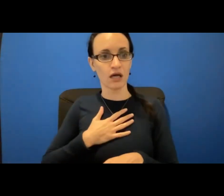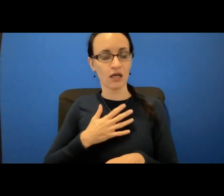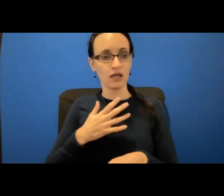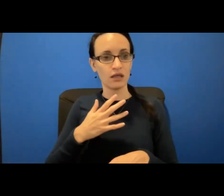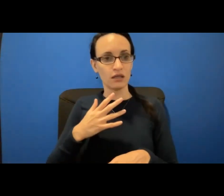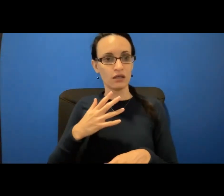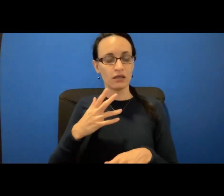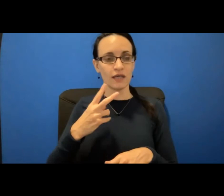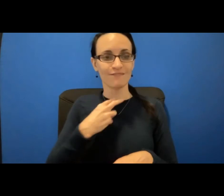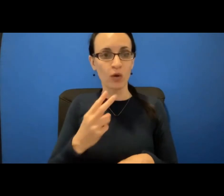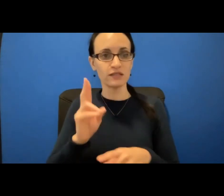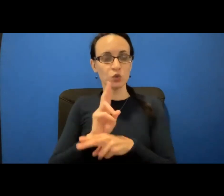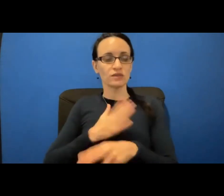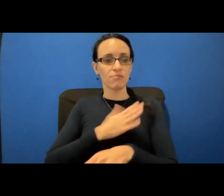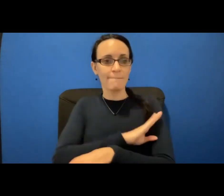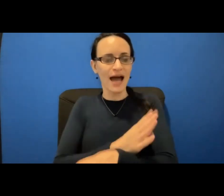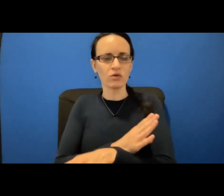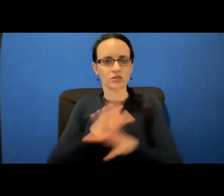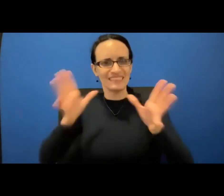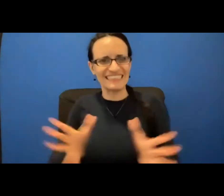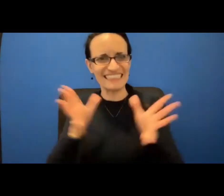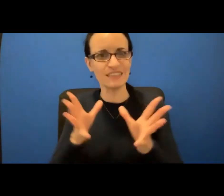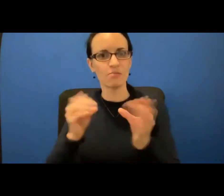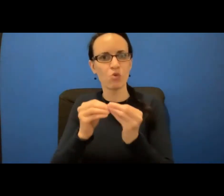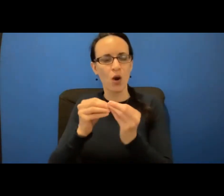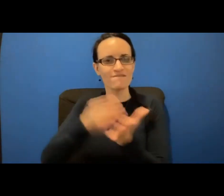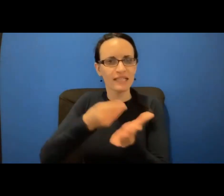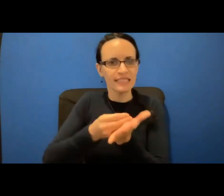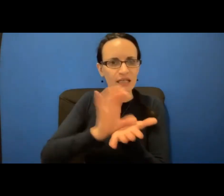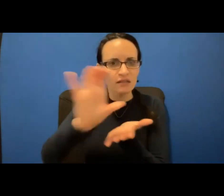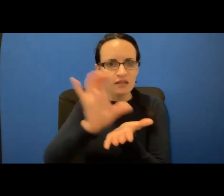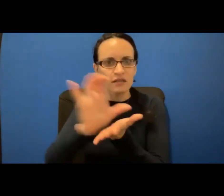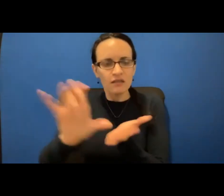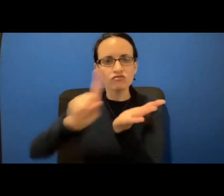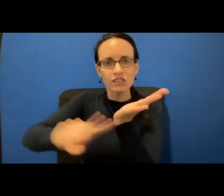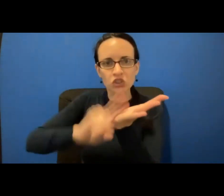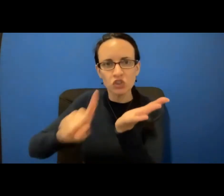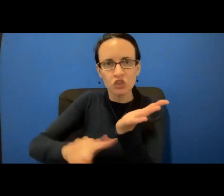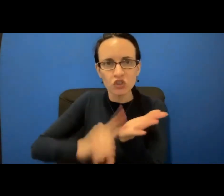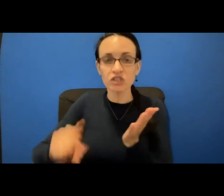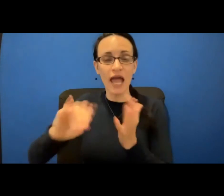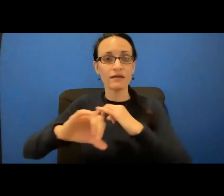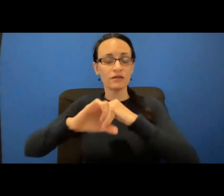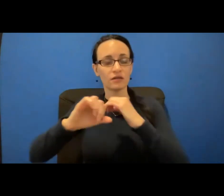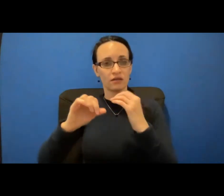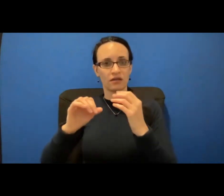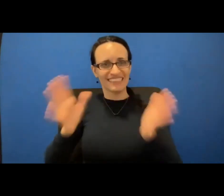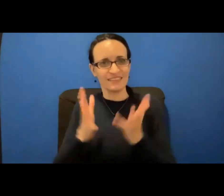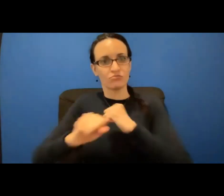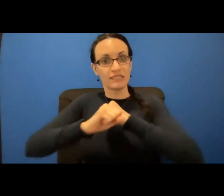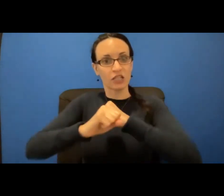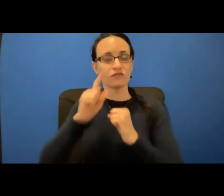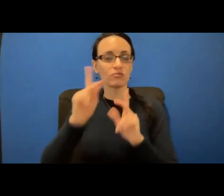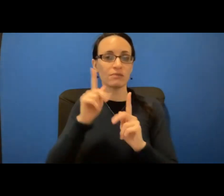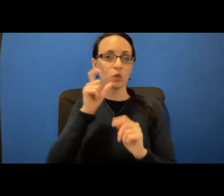increased funding and research and legislation that protects people who are diagnosed with cancer. So after completing my treatment,